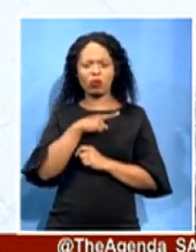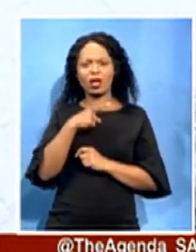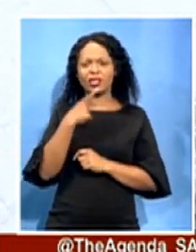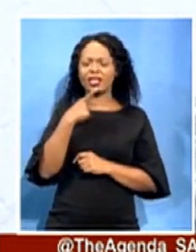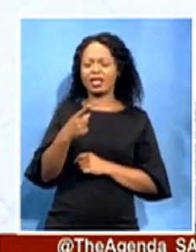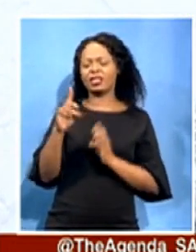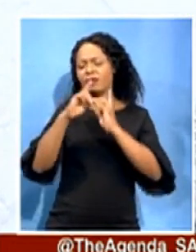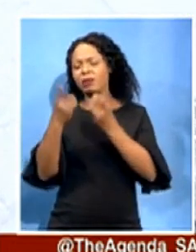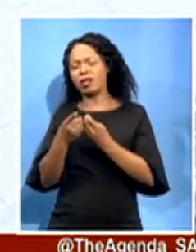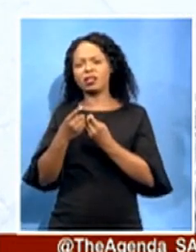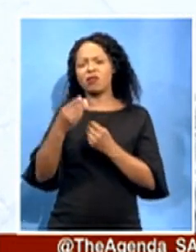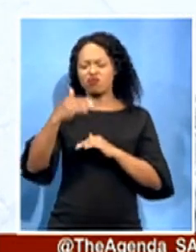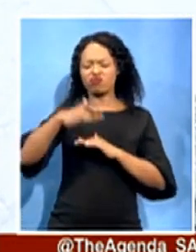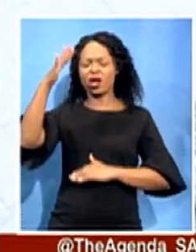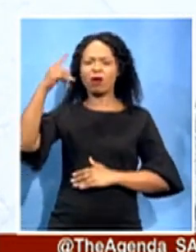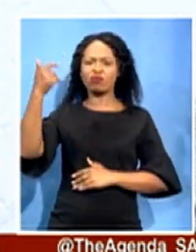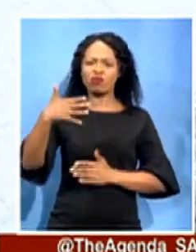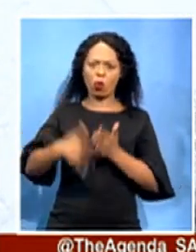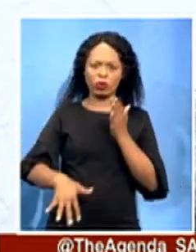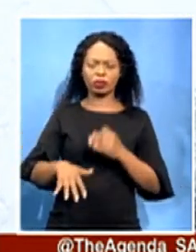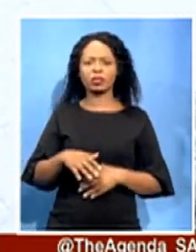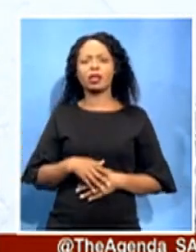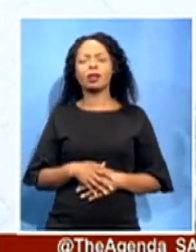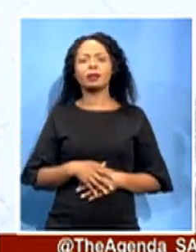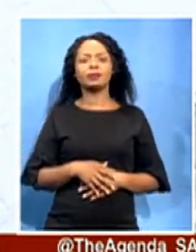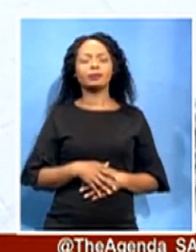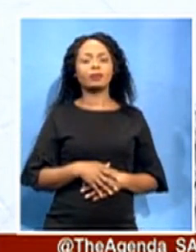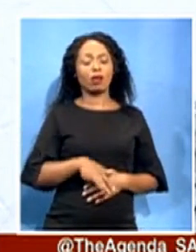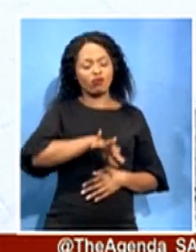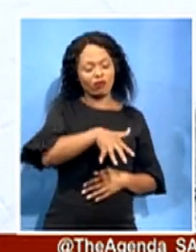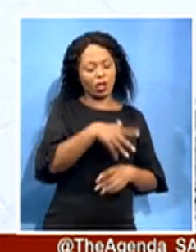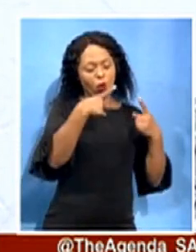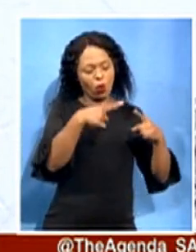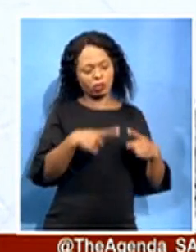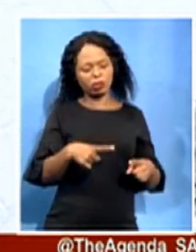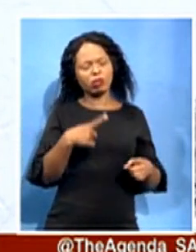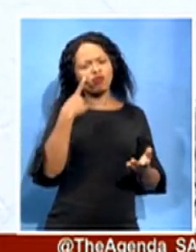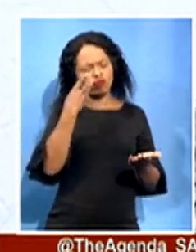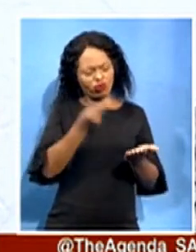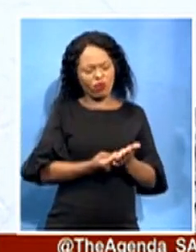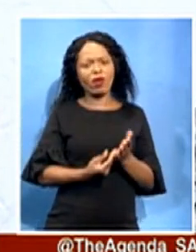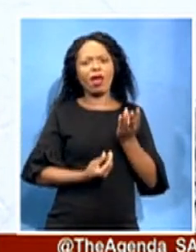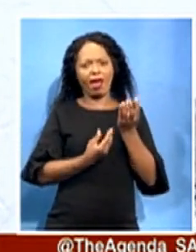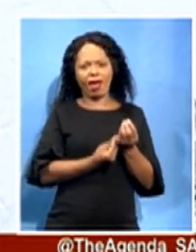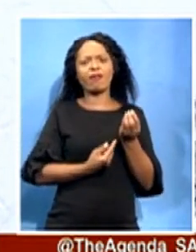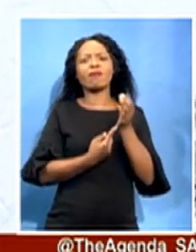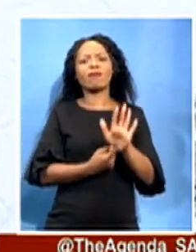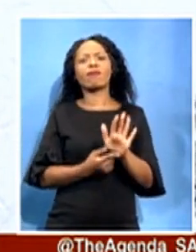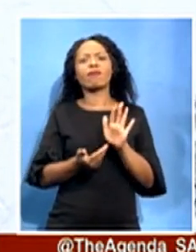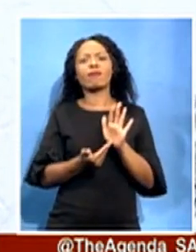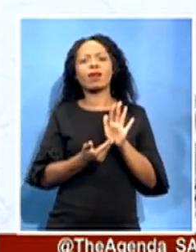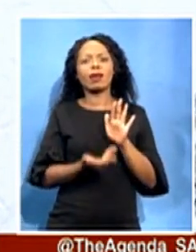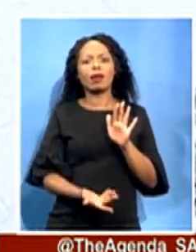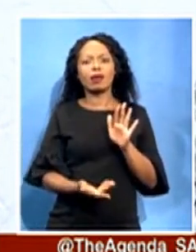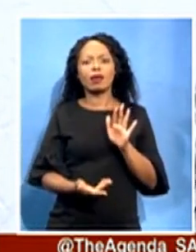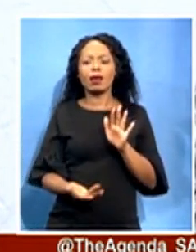treasury audit is proving that we actually saved, in fact, they advised us not to say savings. They